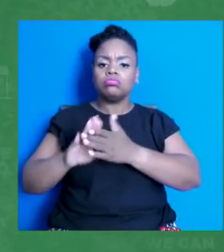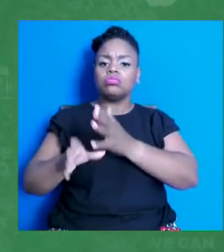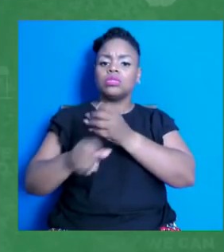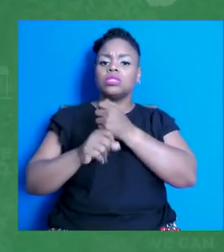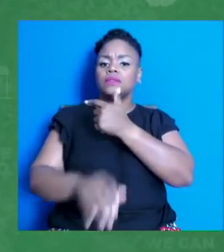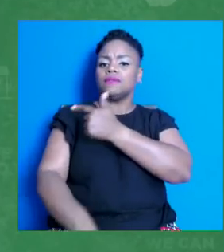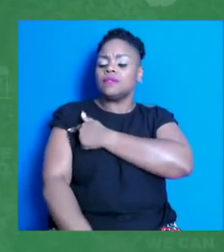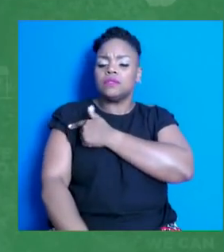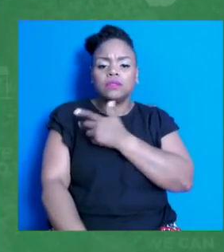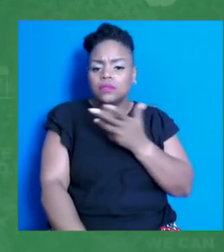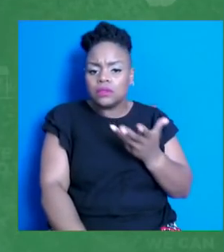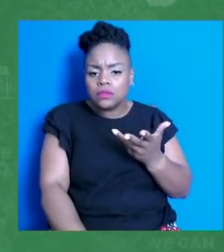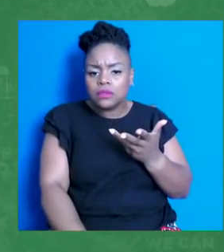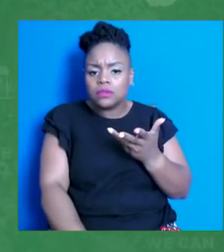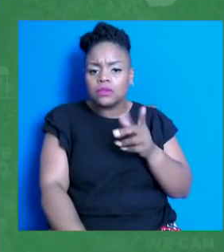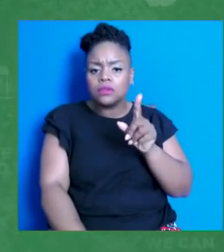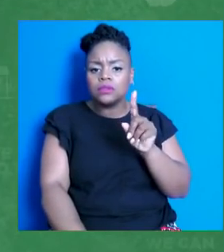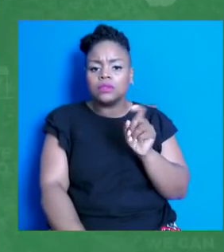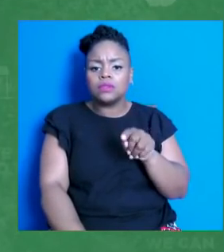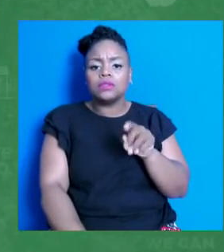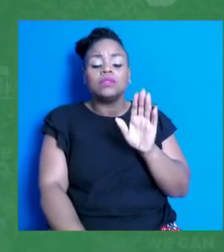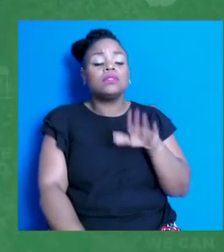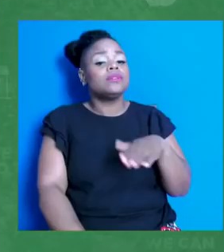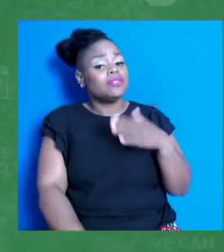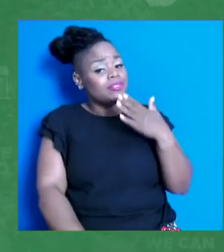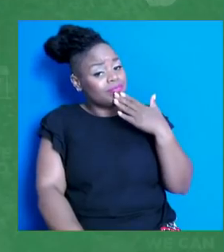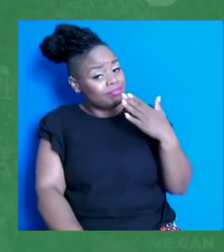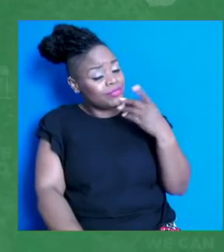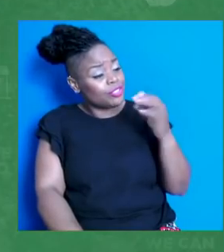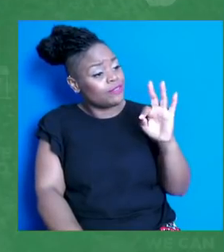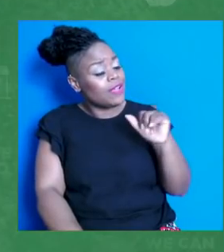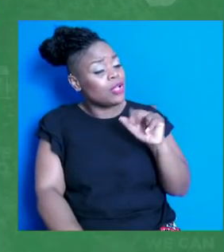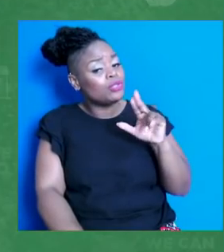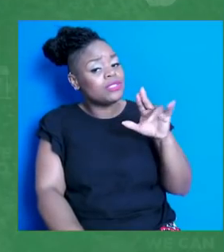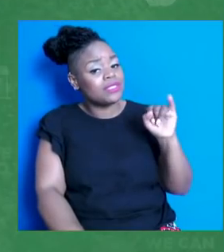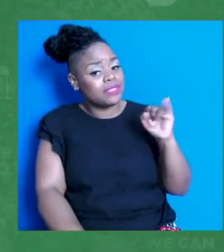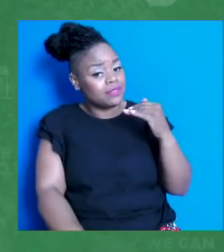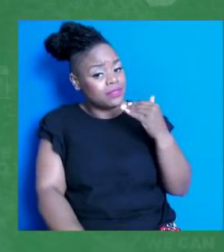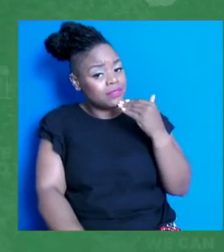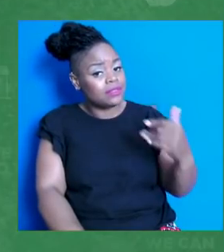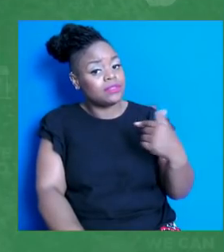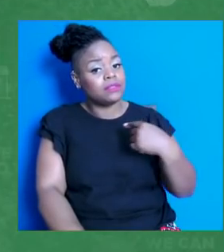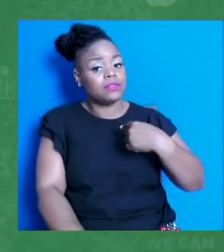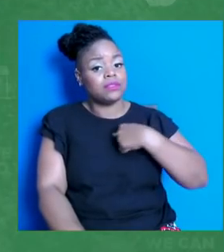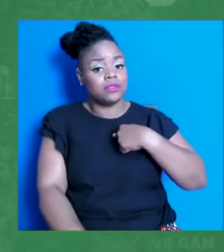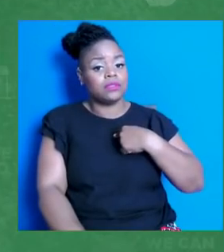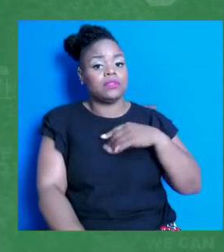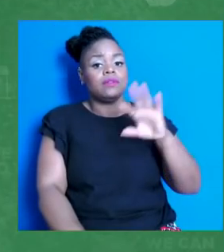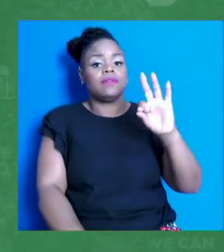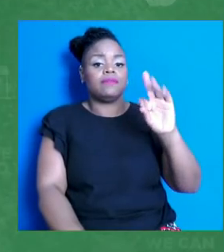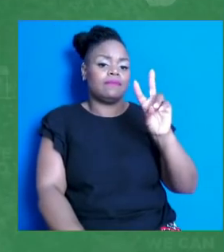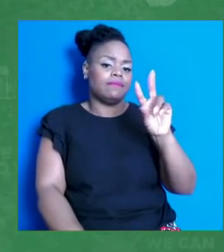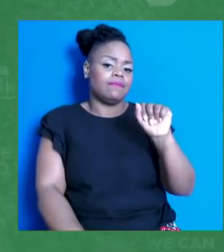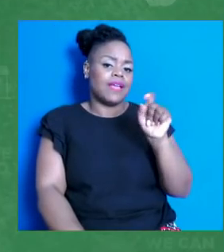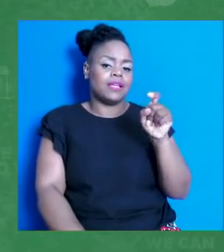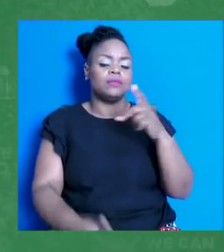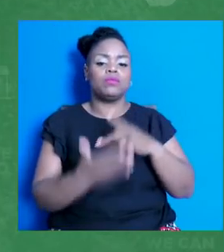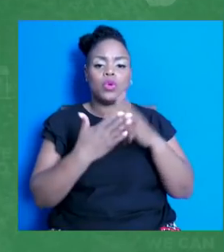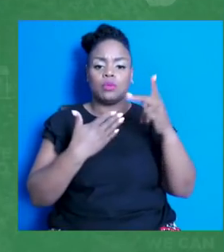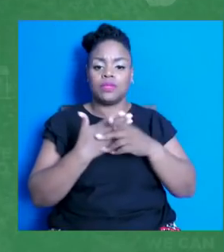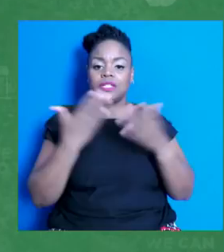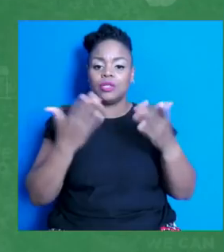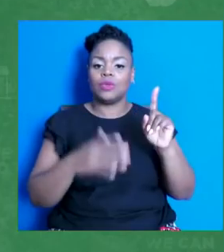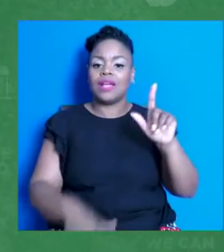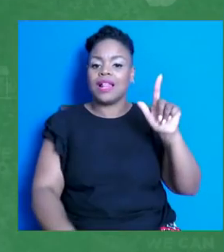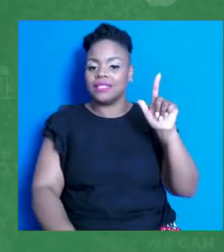Thank you, Dr. Fauci. Yes, I am a vaccine program organizer for Mi Familia Vota here in Las Vegas, Nevada. And as an organizer, I look